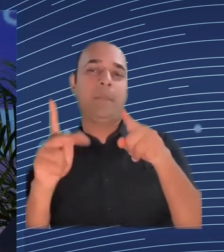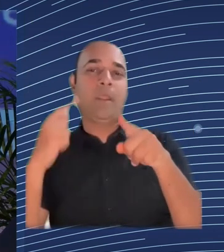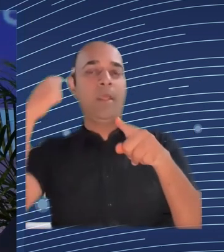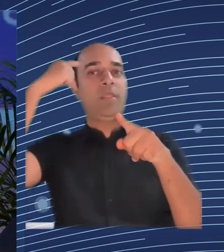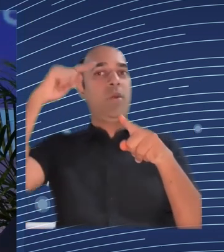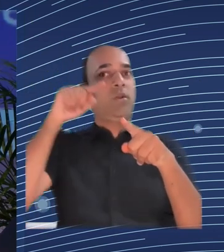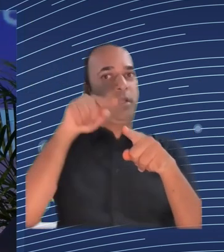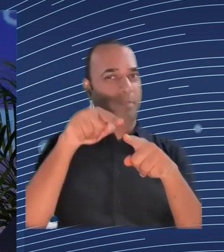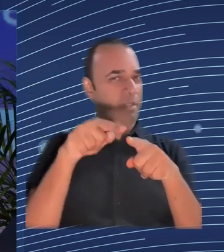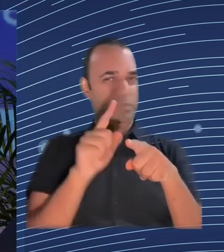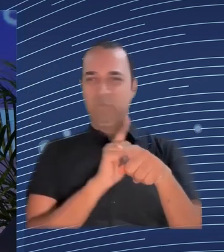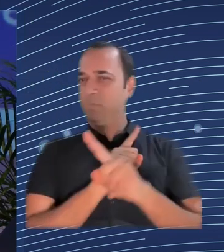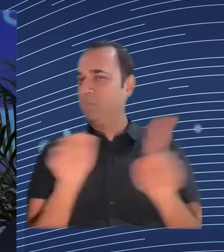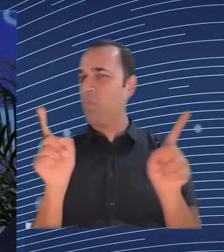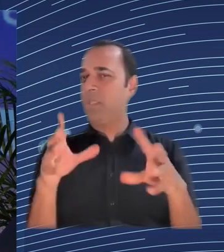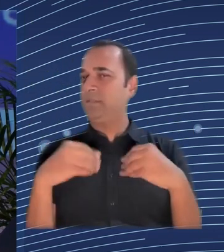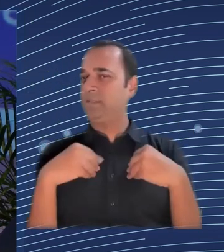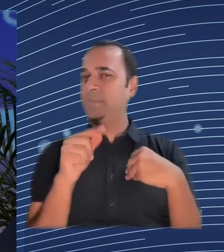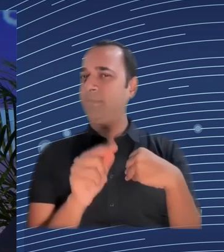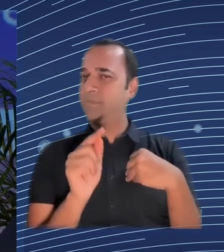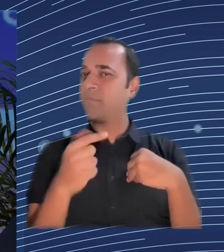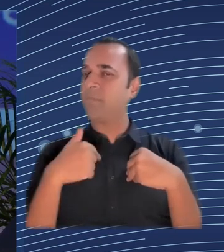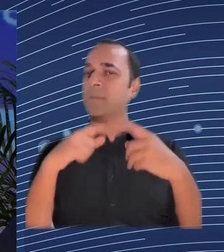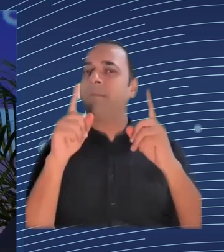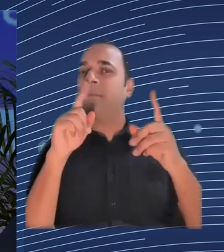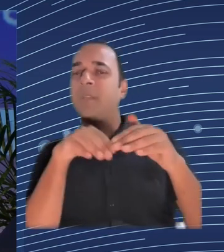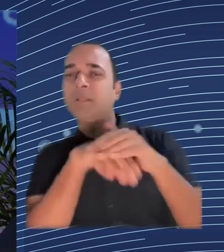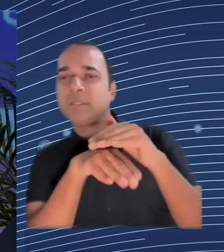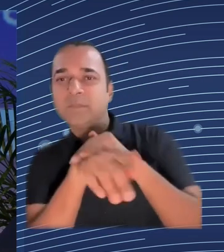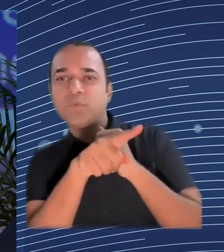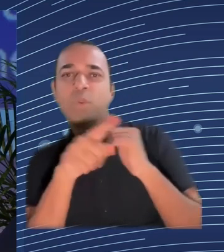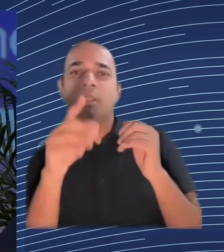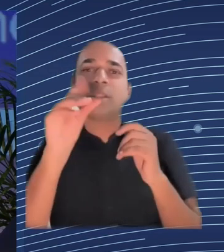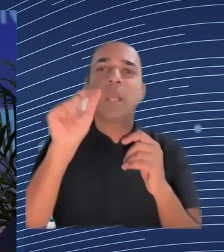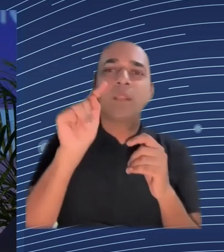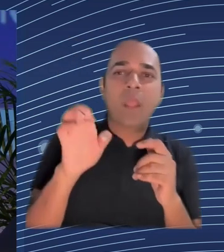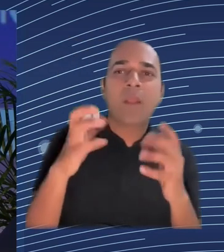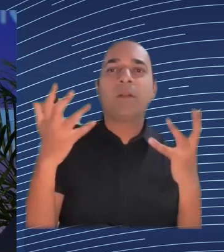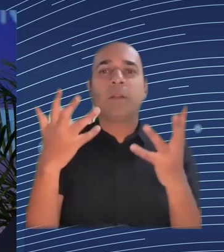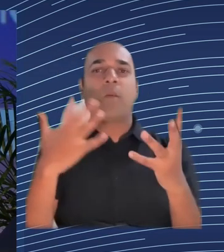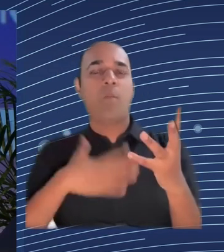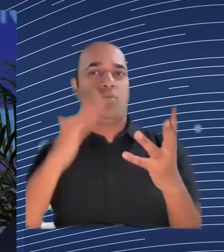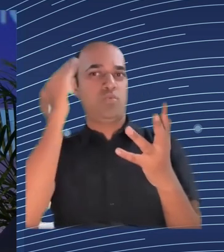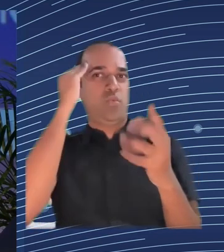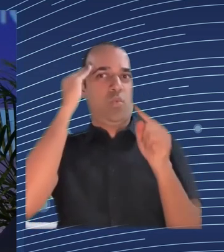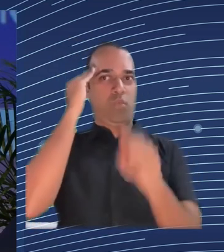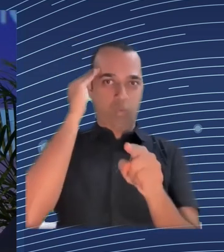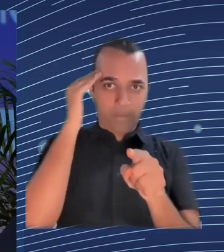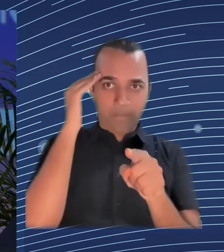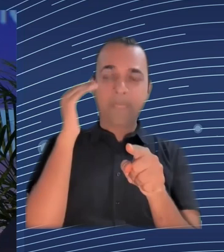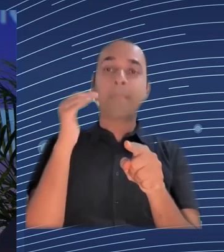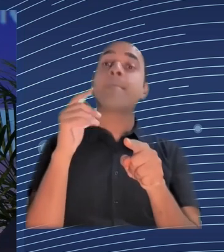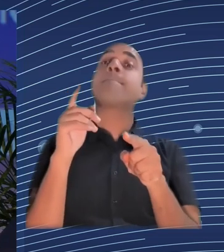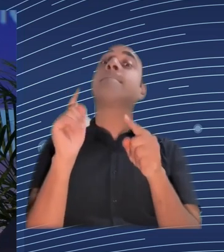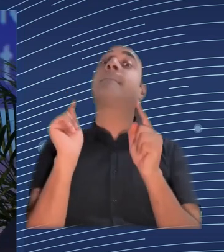as independent contractors I remember when I first started saying look I'm not I'm not able to earn minimum wage doing this work and a lot